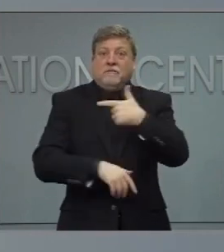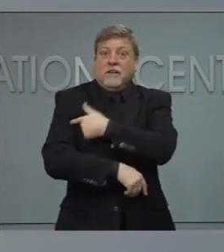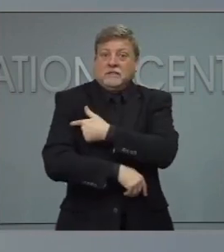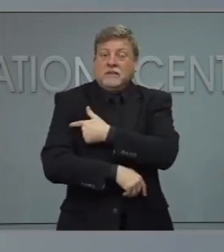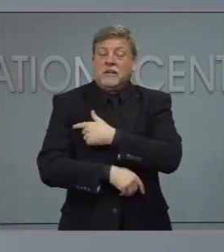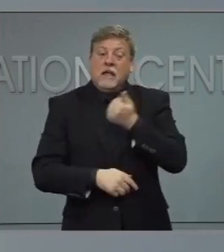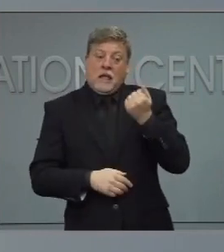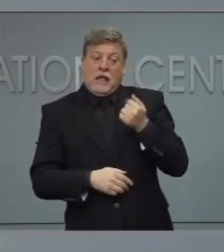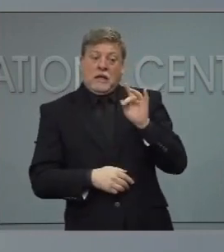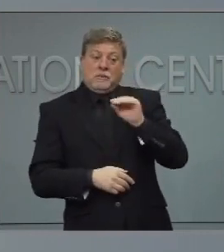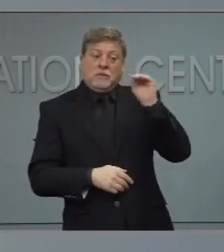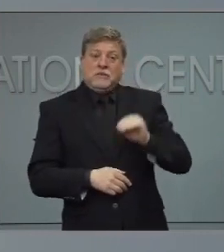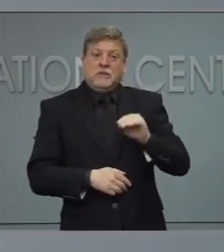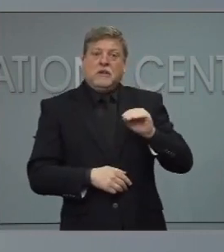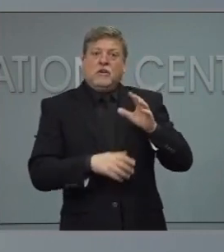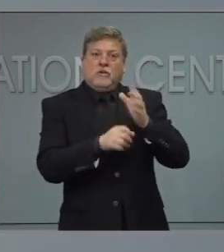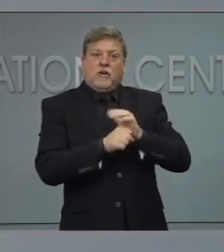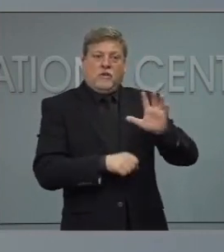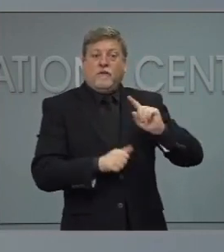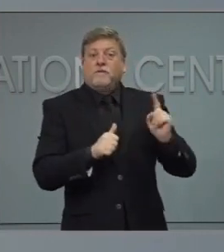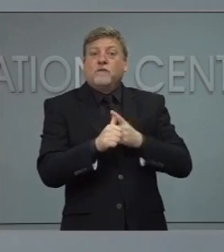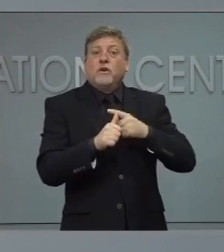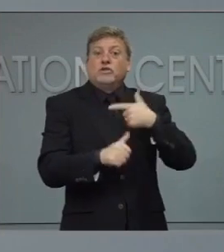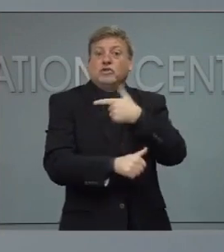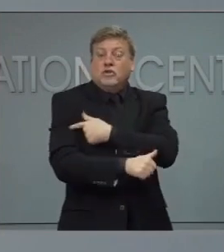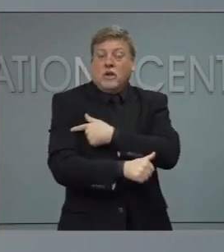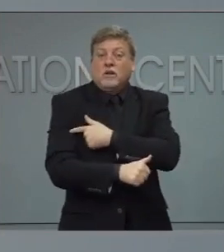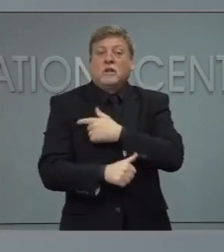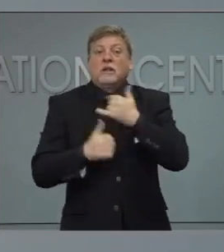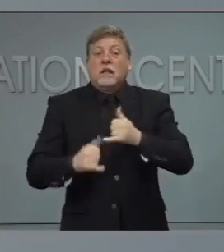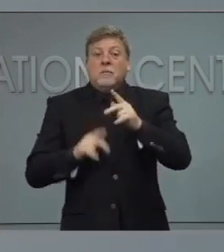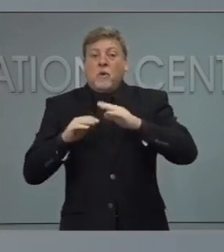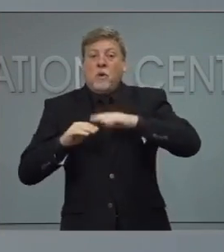shots. 66 percent of the people 65 and older are most vulnerable.